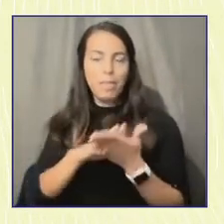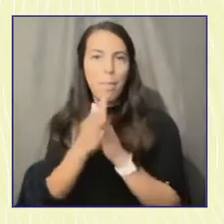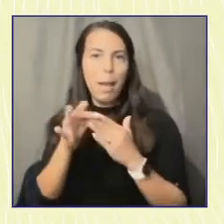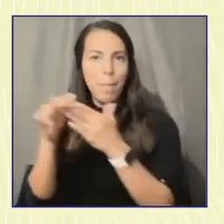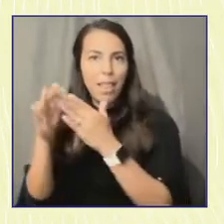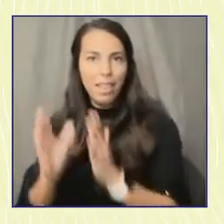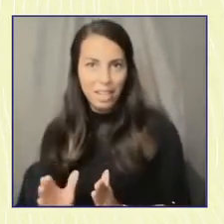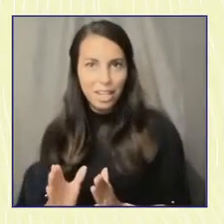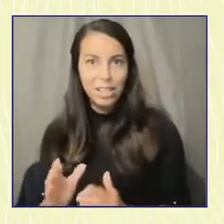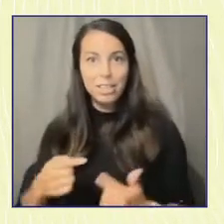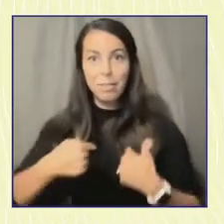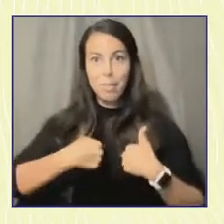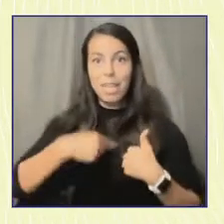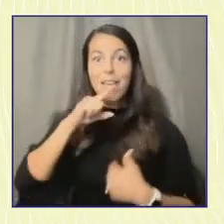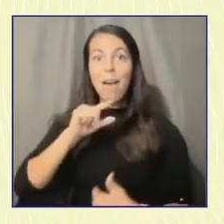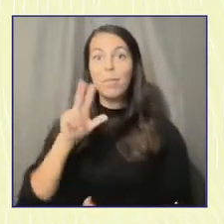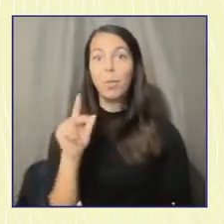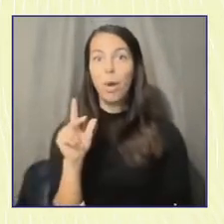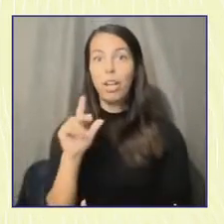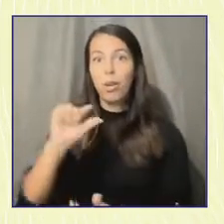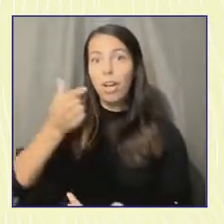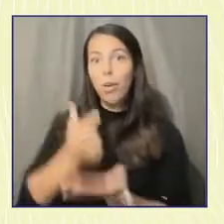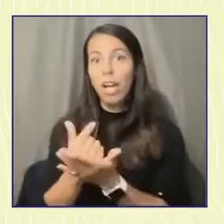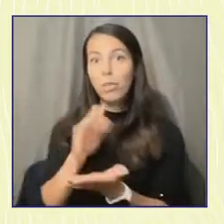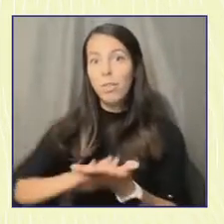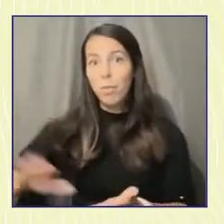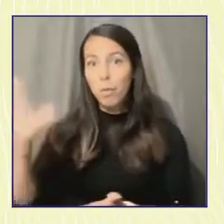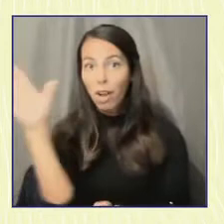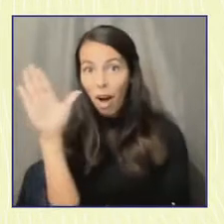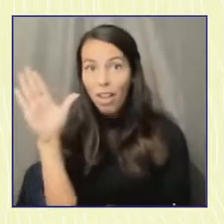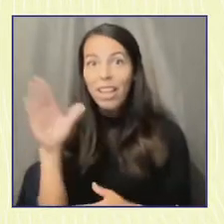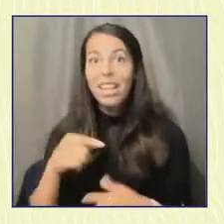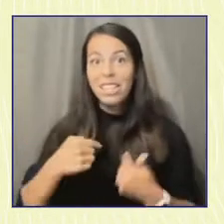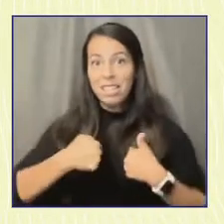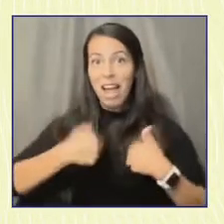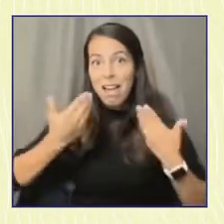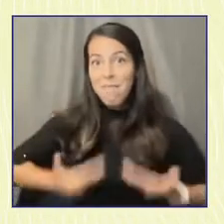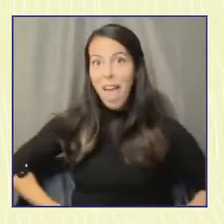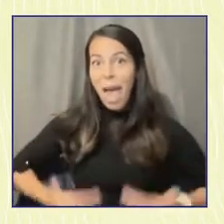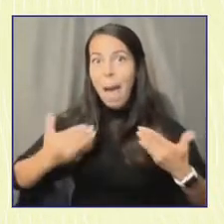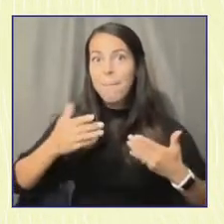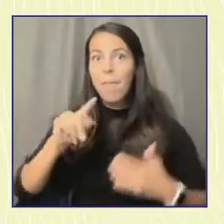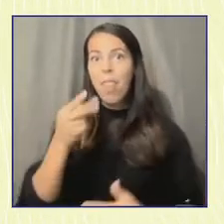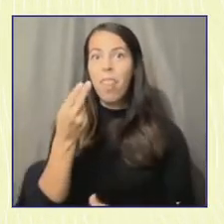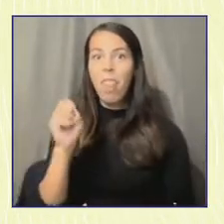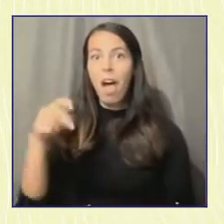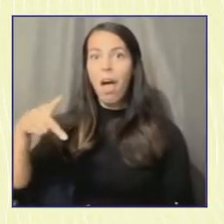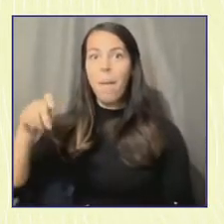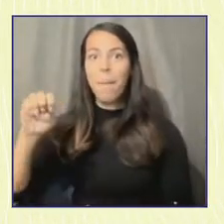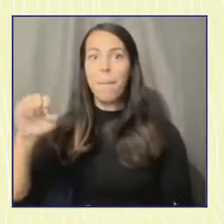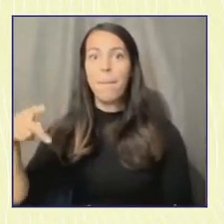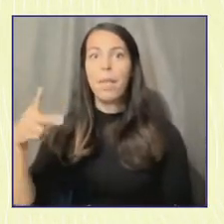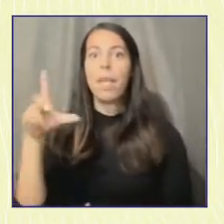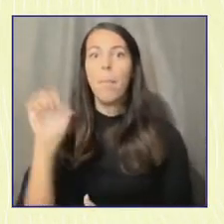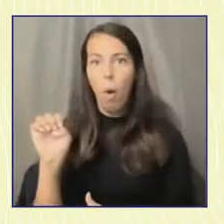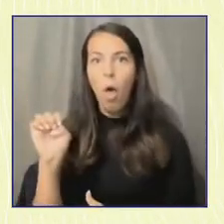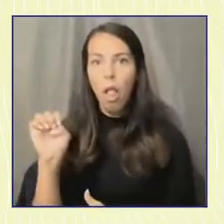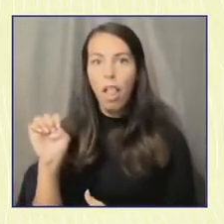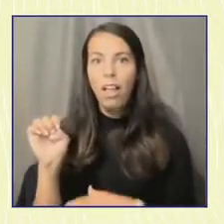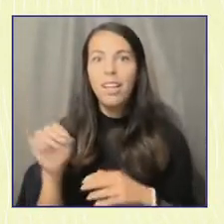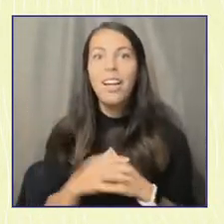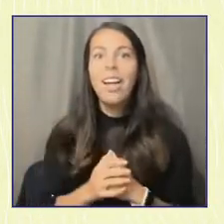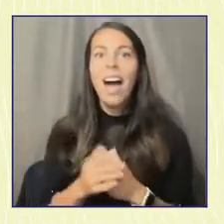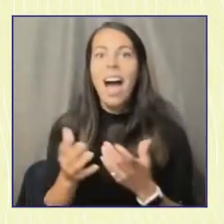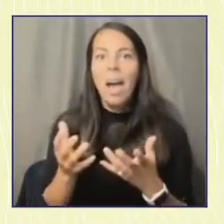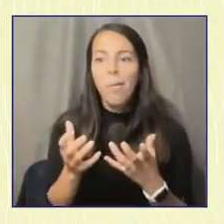Albany State University. I am the people we mobilize and engage our work around. Listen, I am very